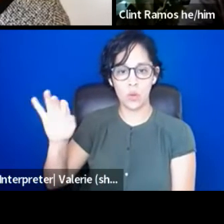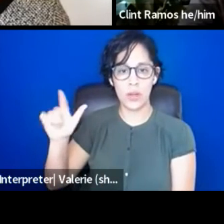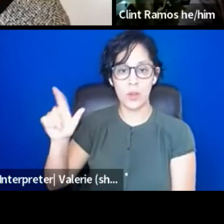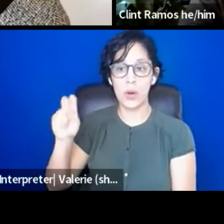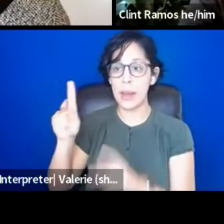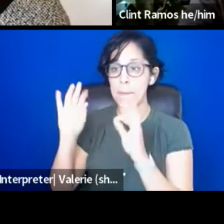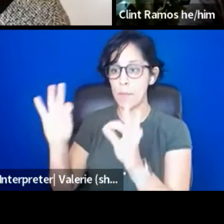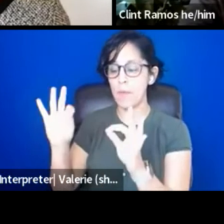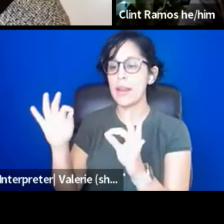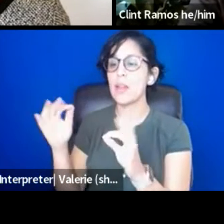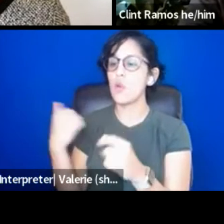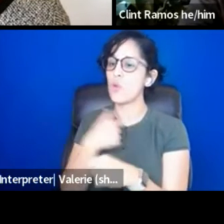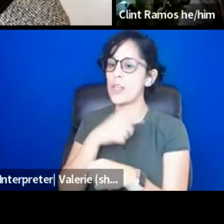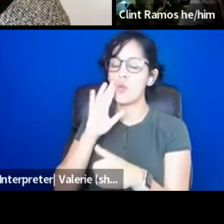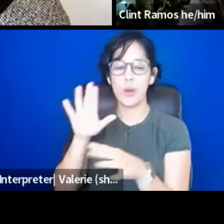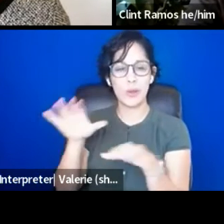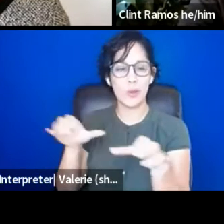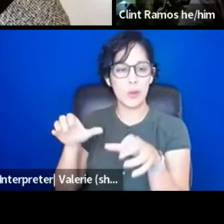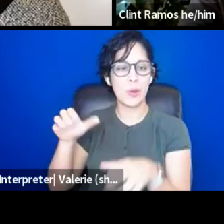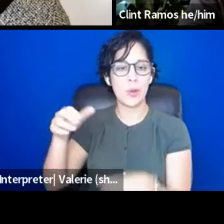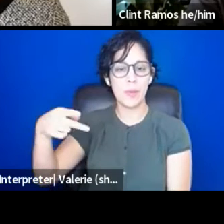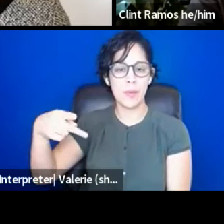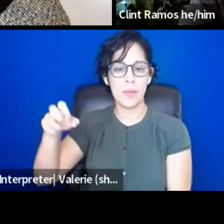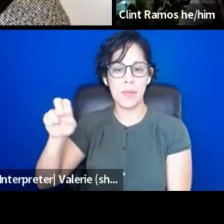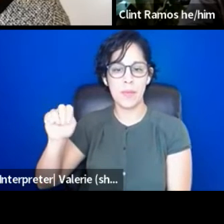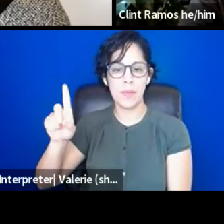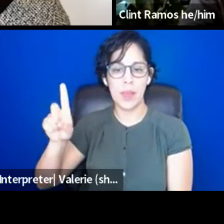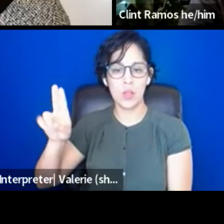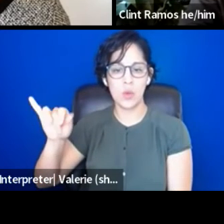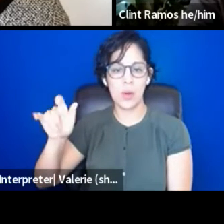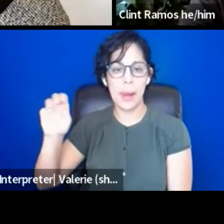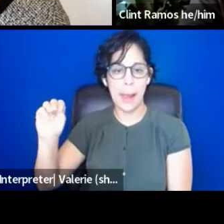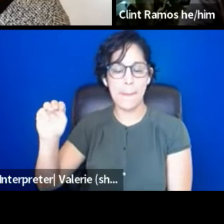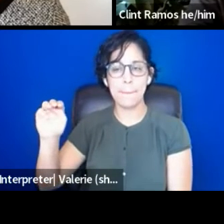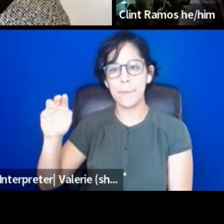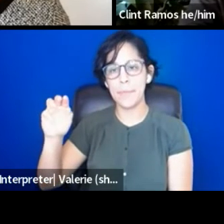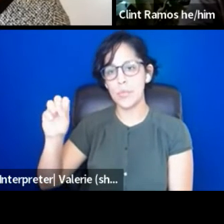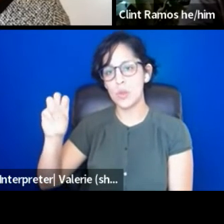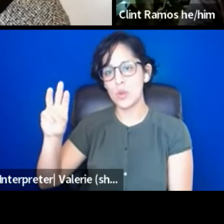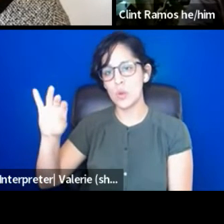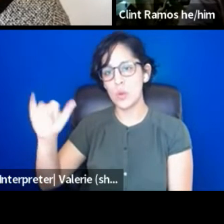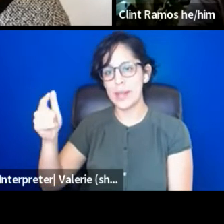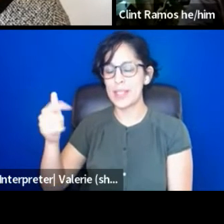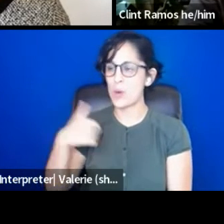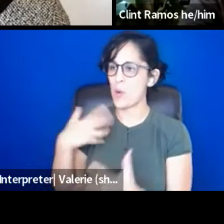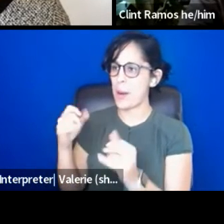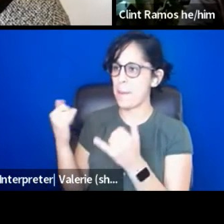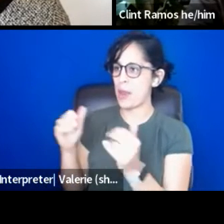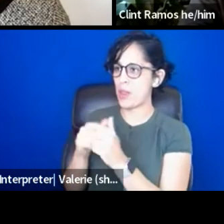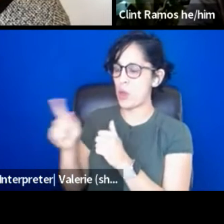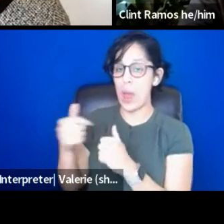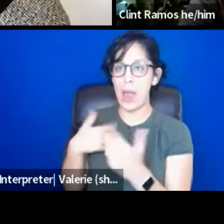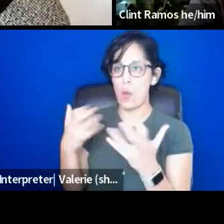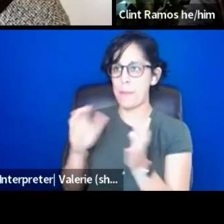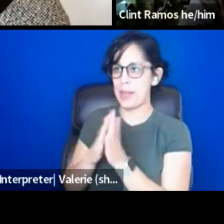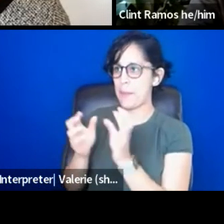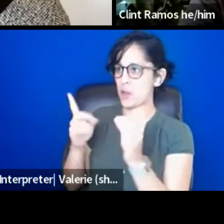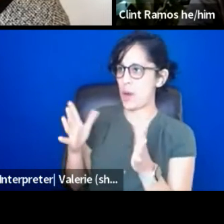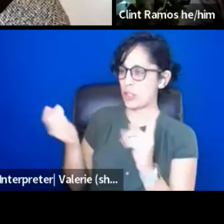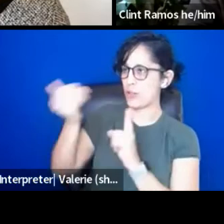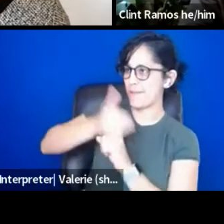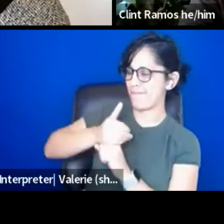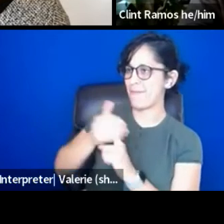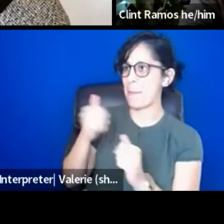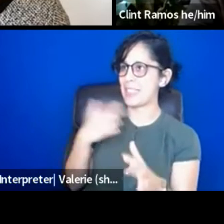with you, and I'm going to be executive director, really excited about making change in my organization, and I'm going to come to you,